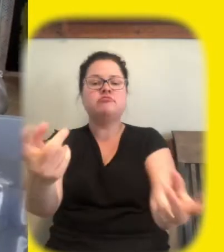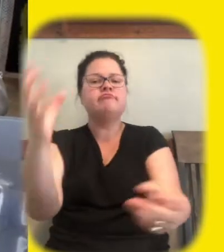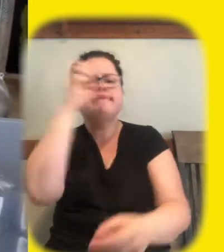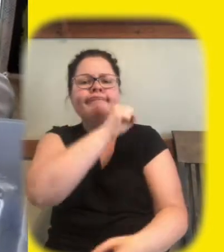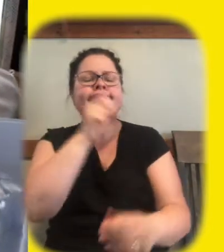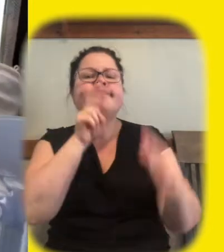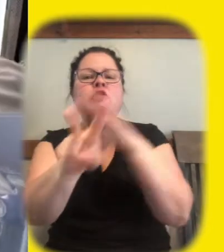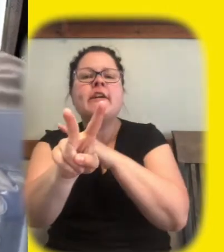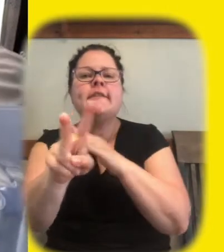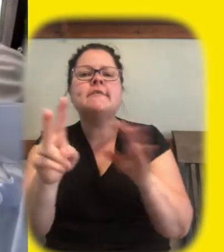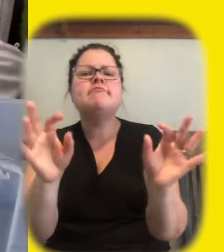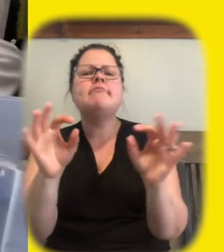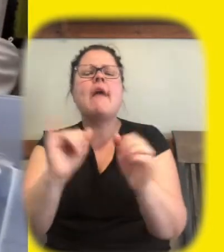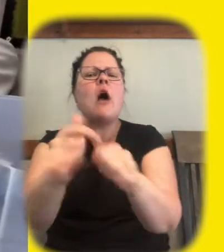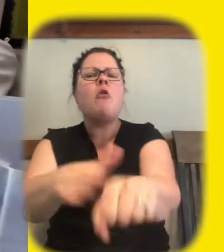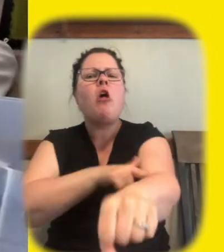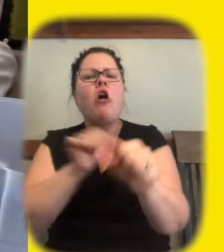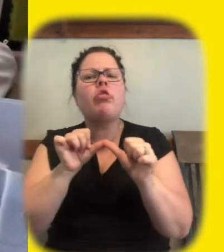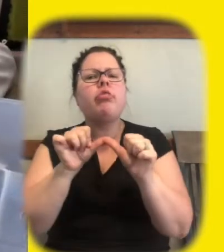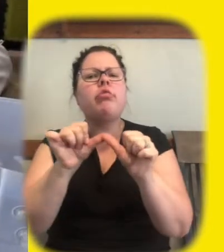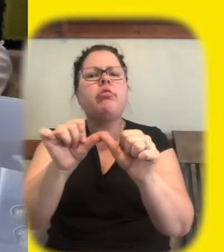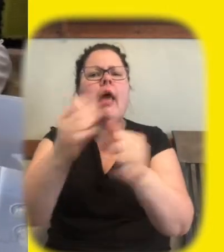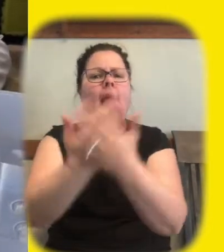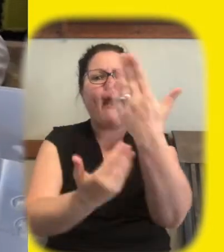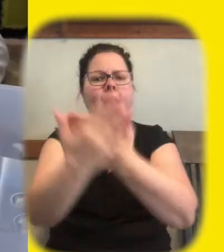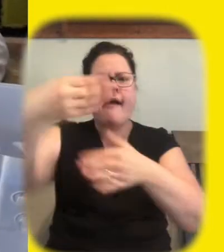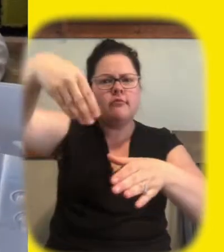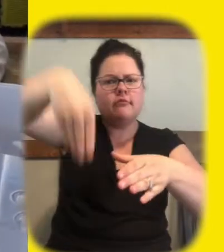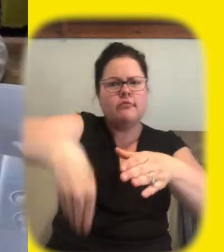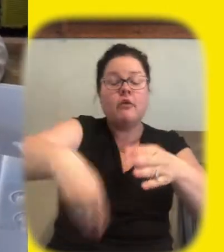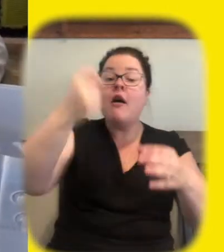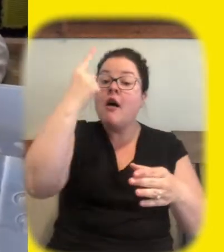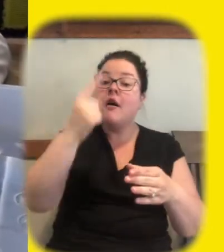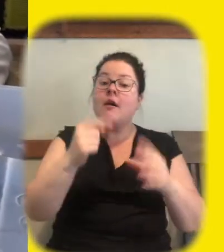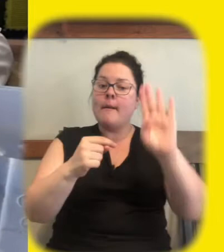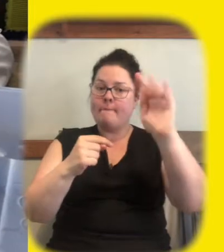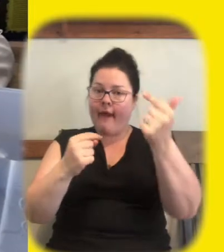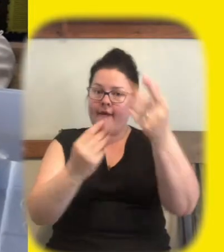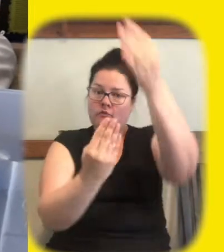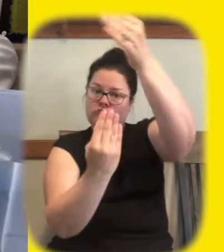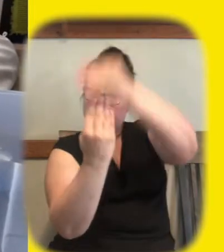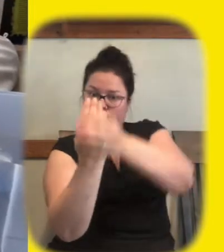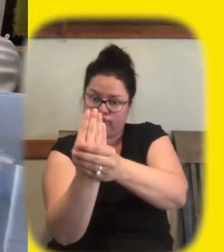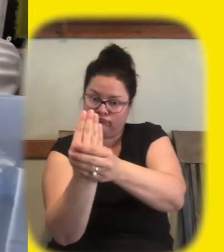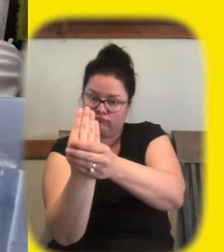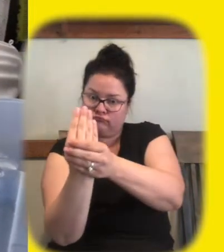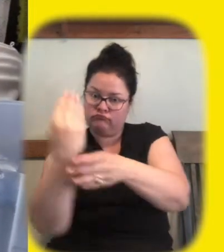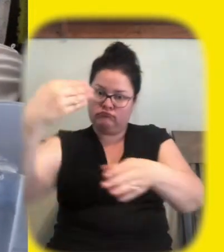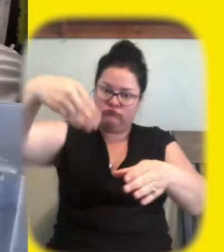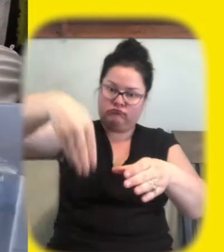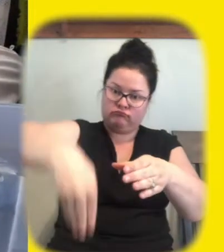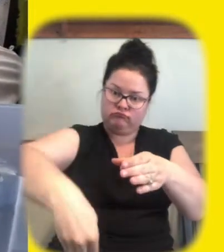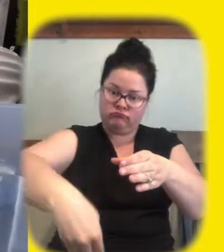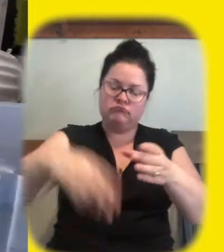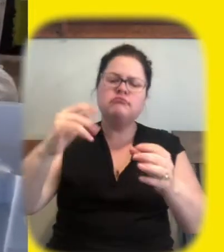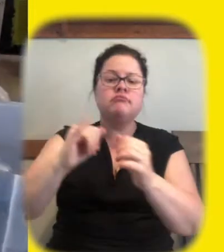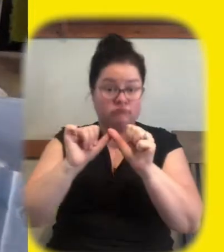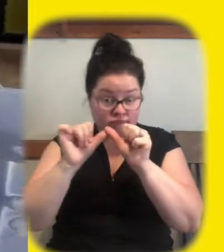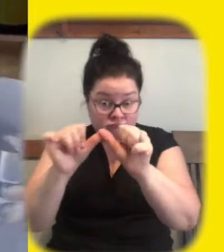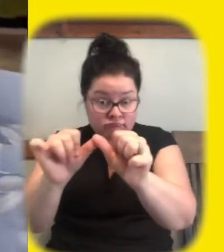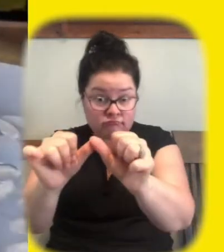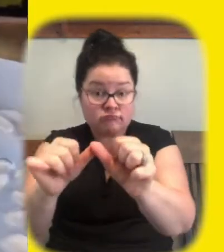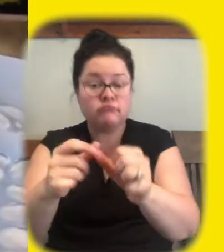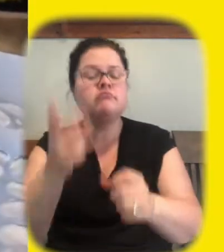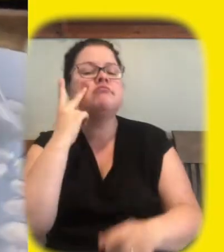again how many seconds can your hand last in water with this small protective layer of plastic okay